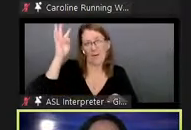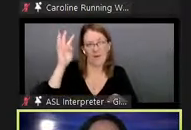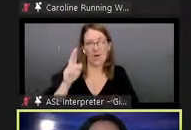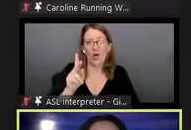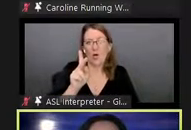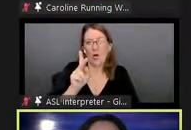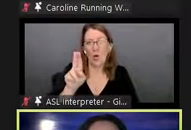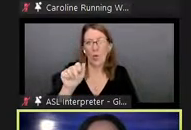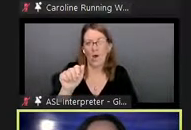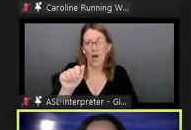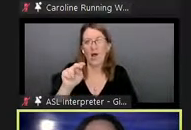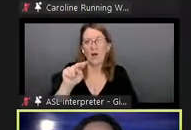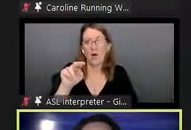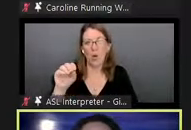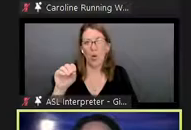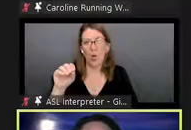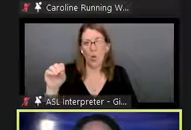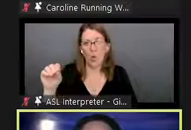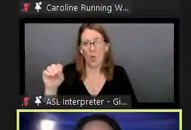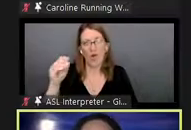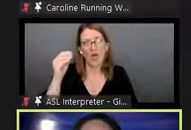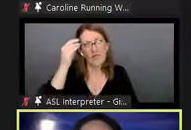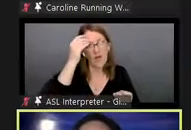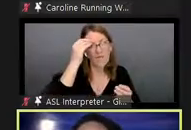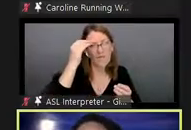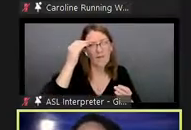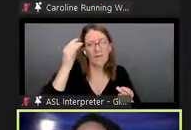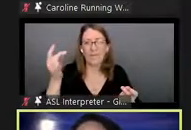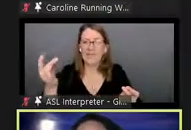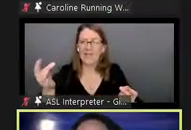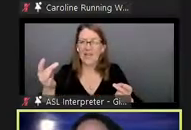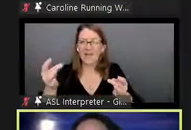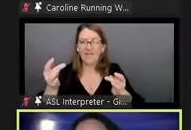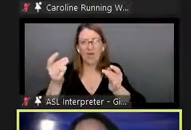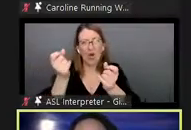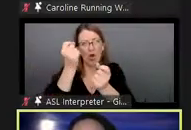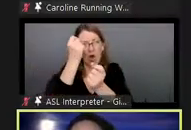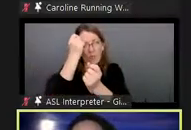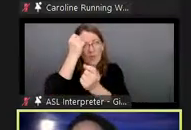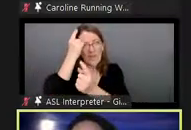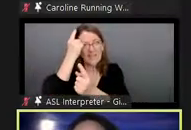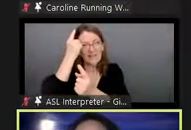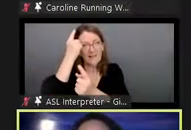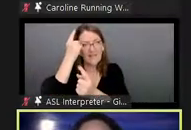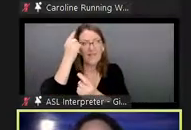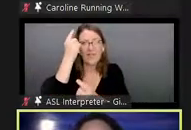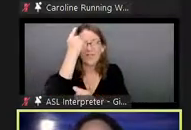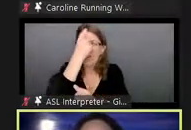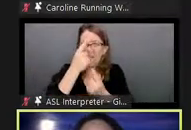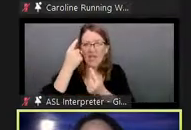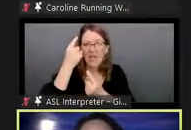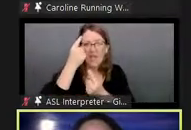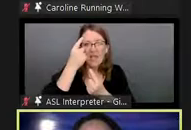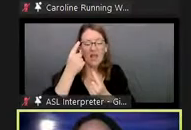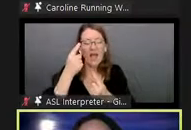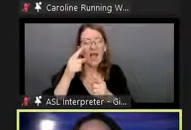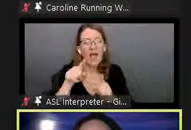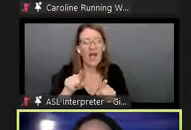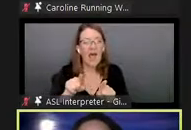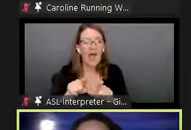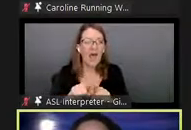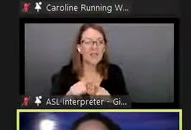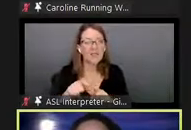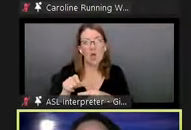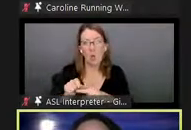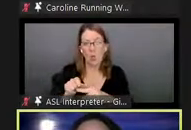thoughtful meditative comprehending thinking as a word maybe